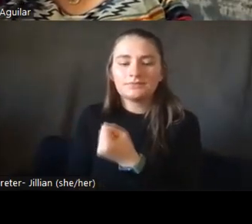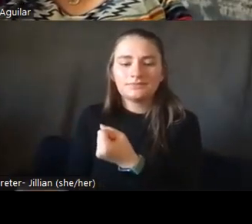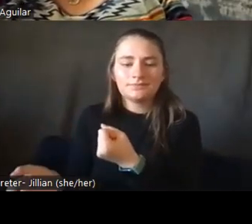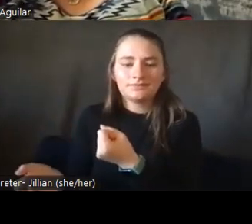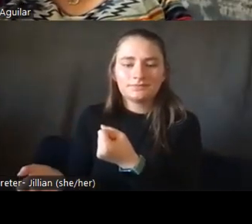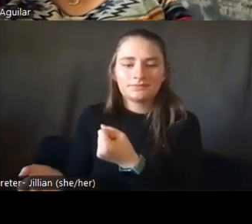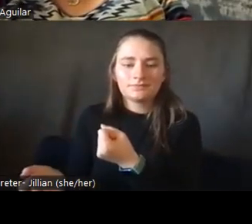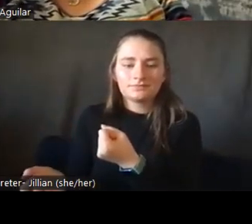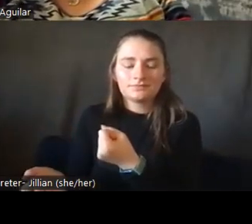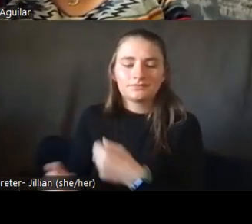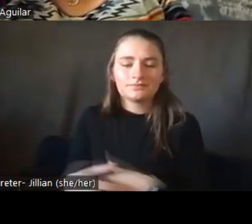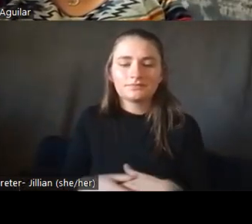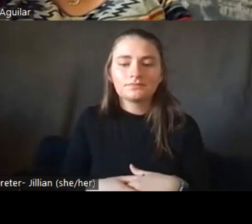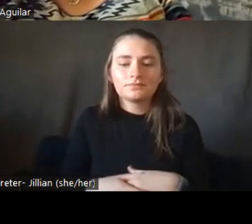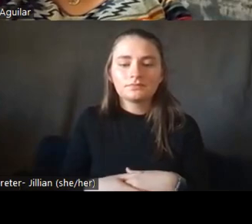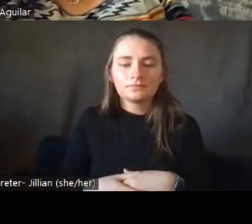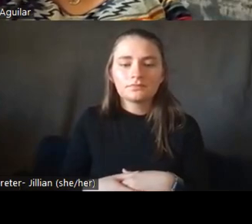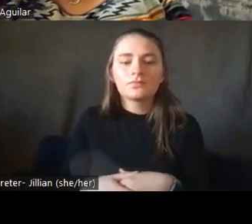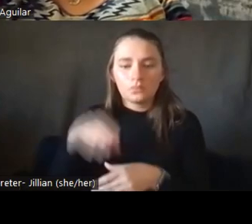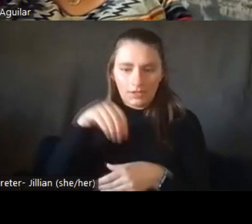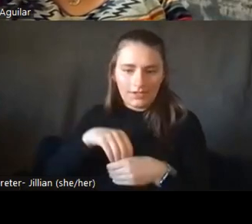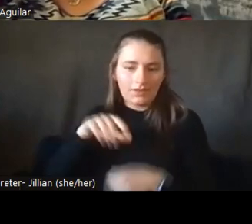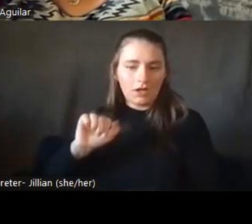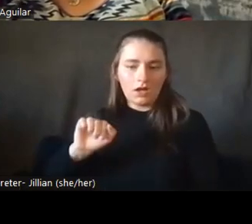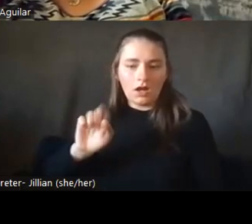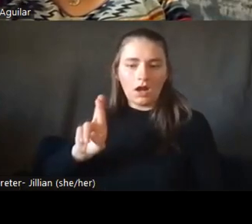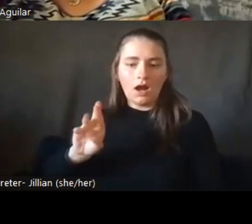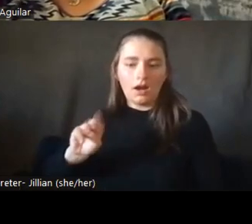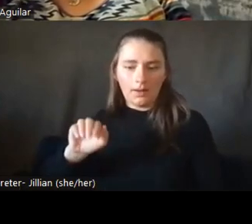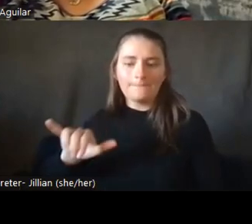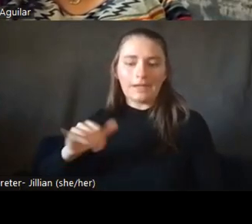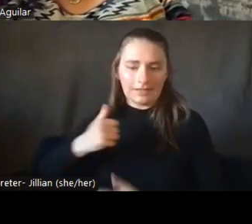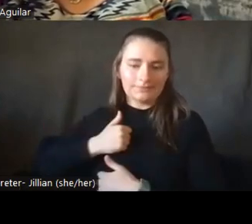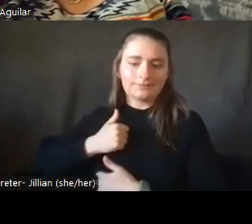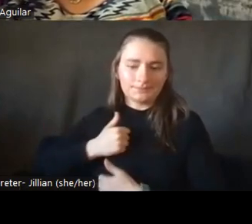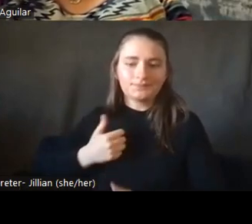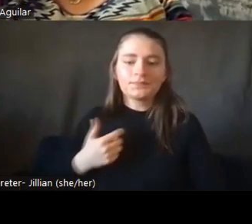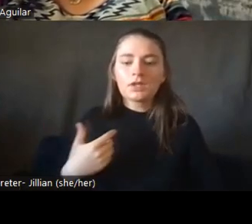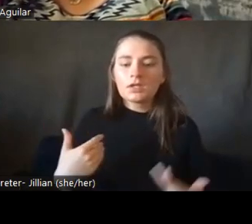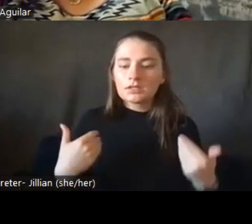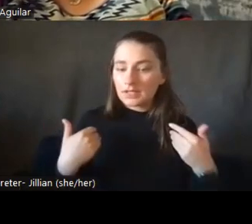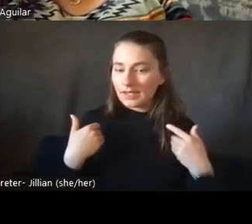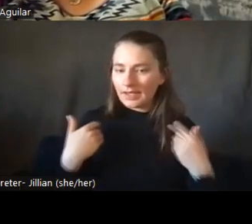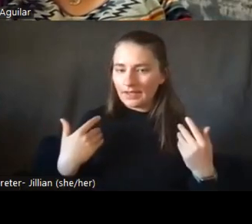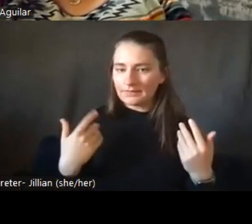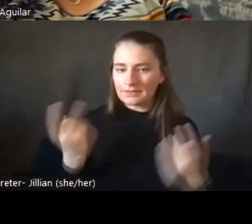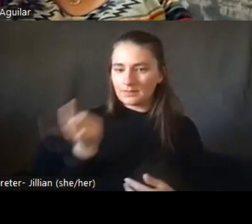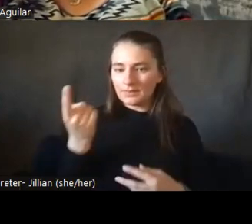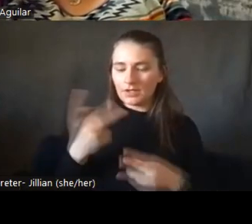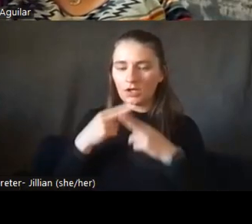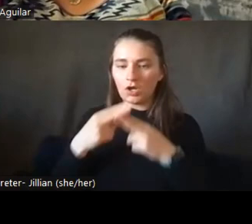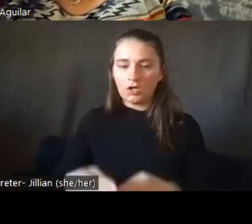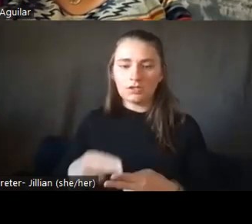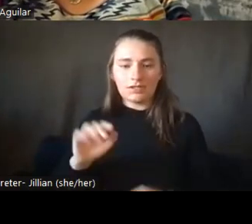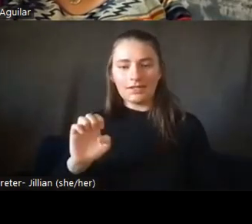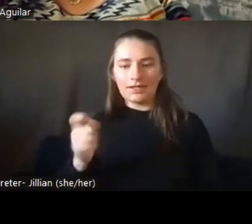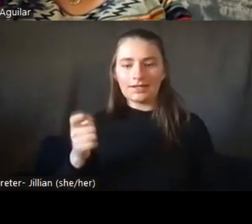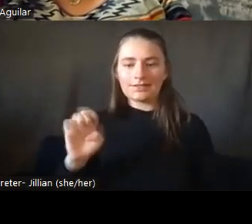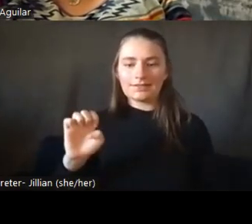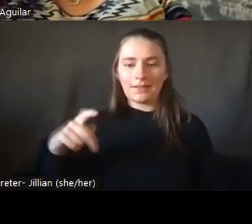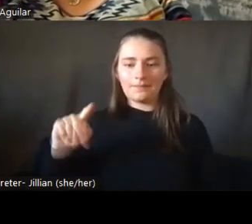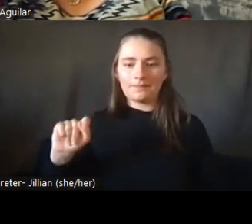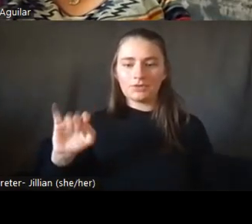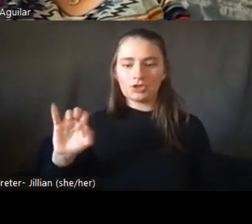We were in the Army, and they have what is called the Exceptional Family Member Program,